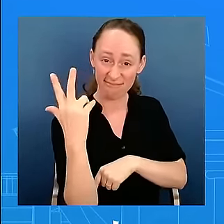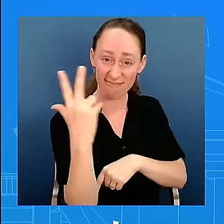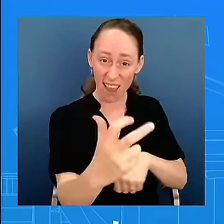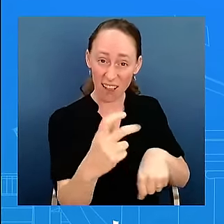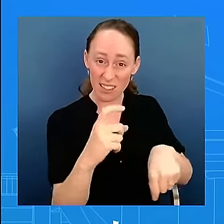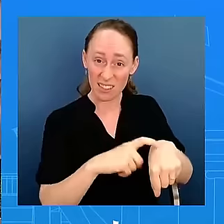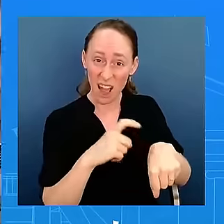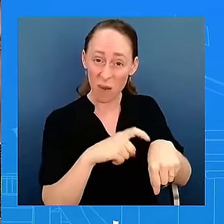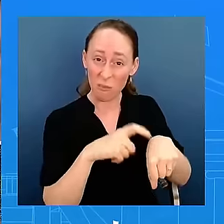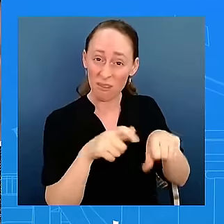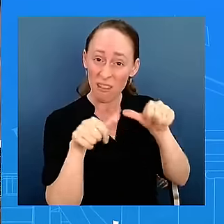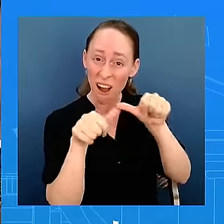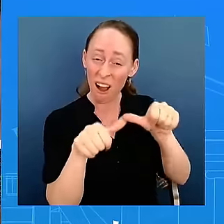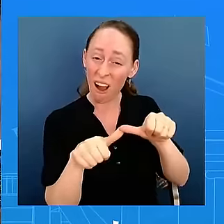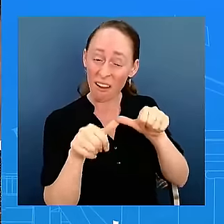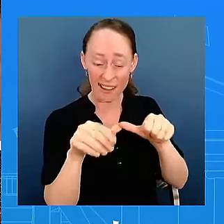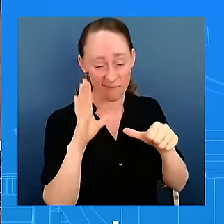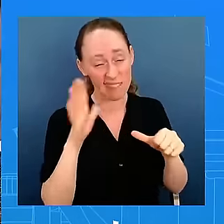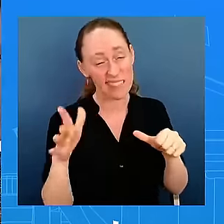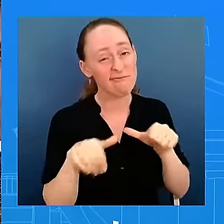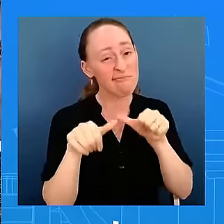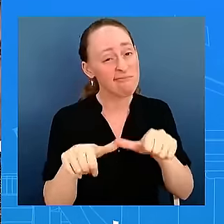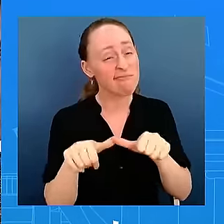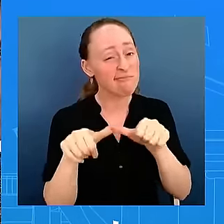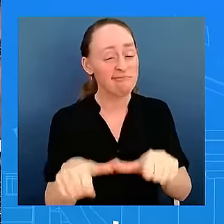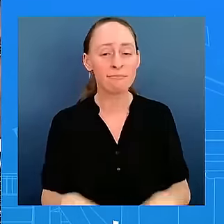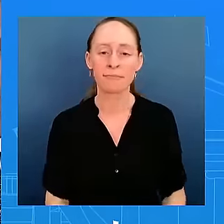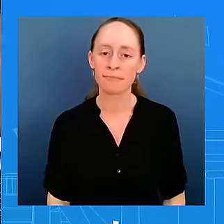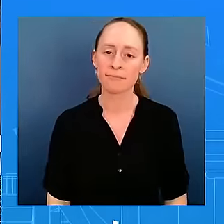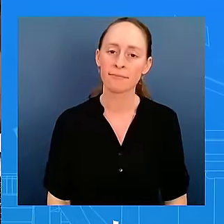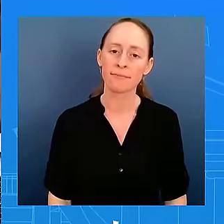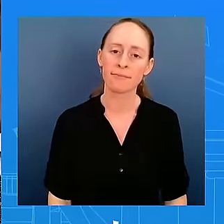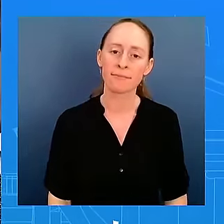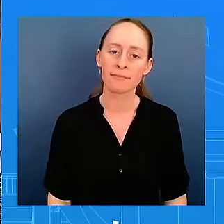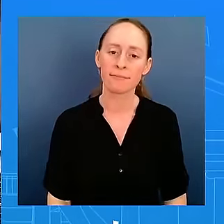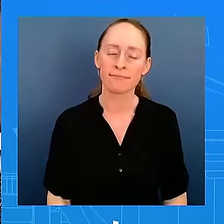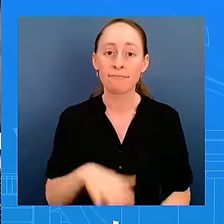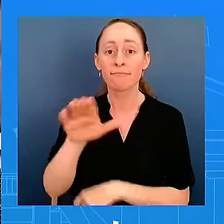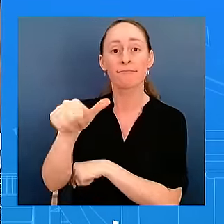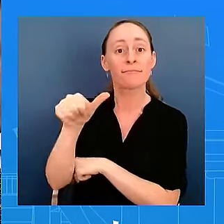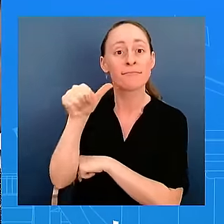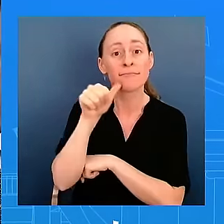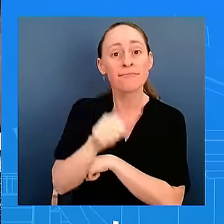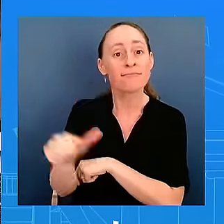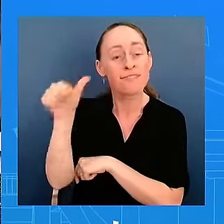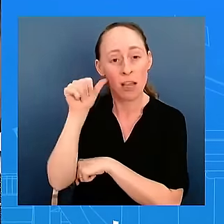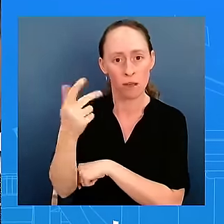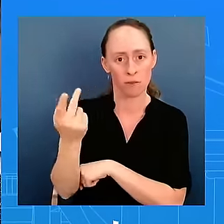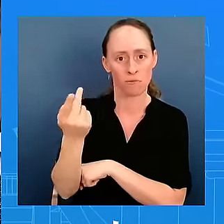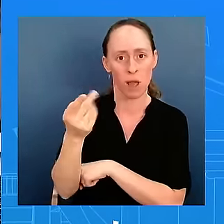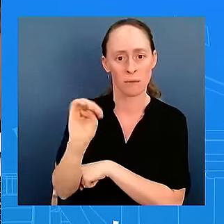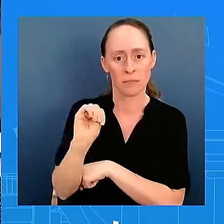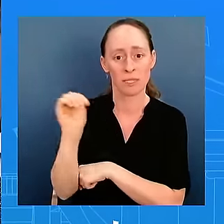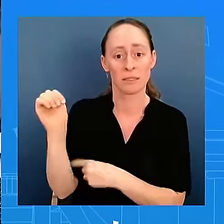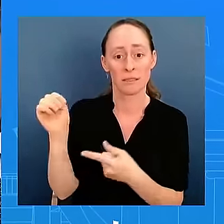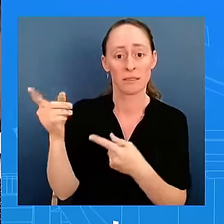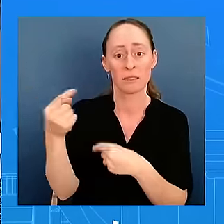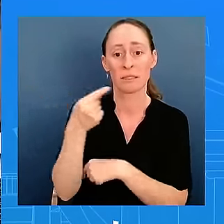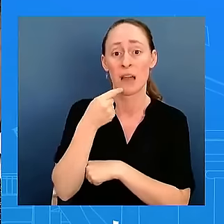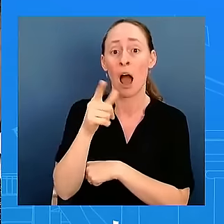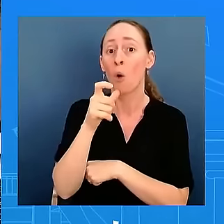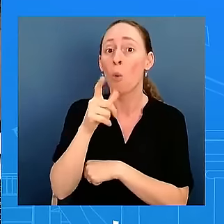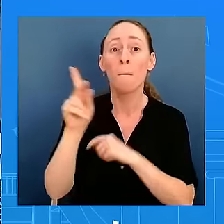the President. The Israeli Prime Minister yesterday labeled those part of the protesters as Iran's useful idiots.